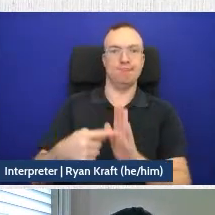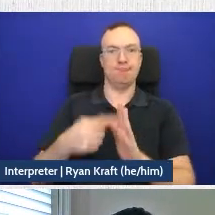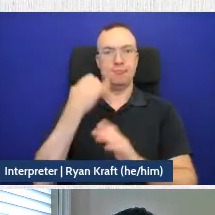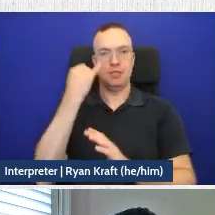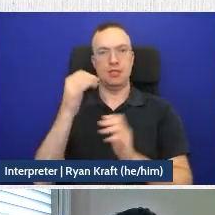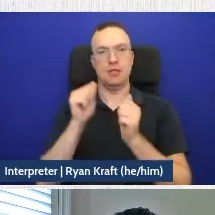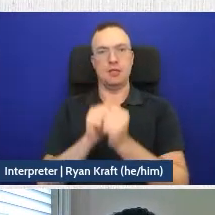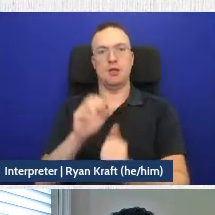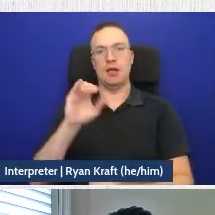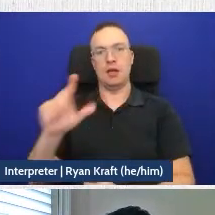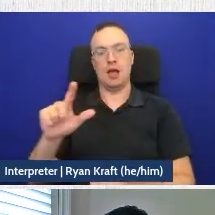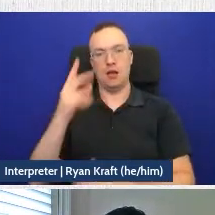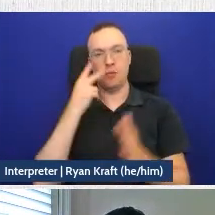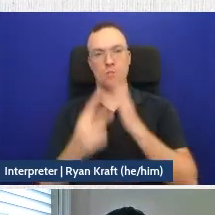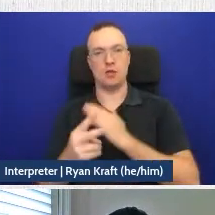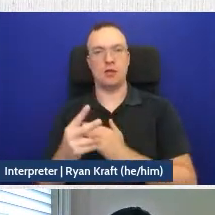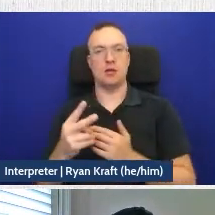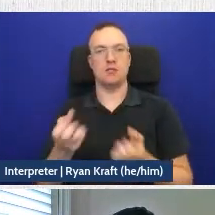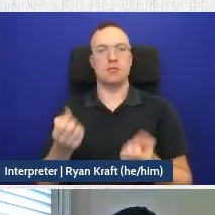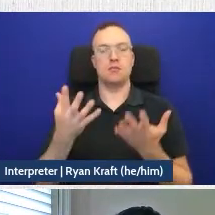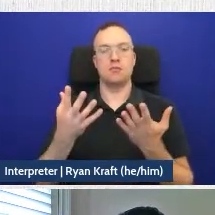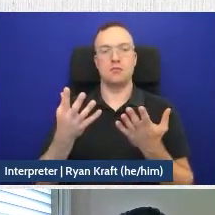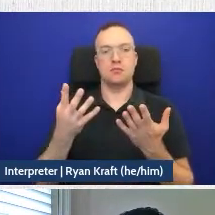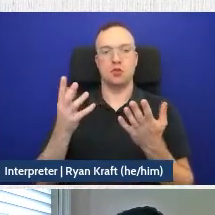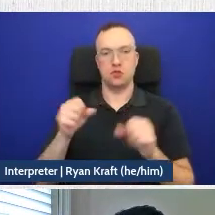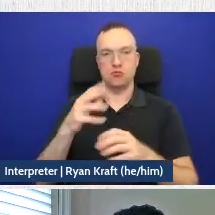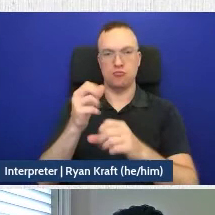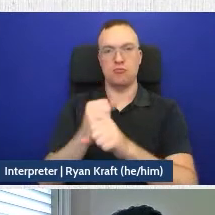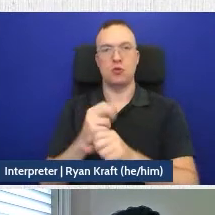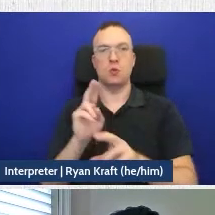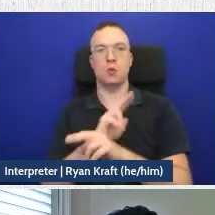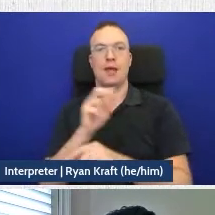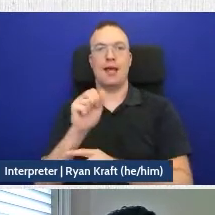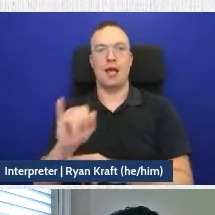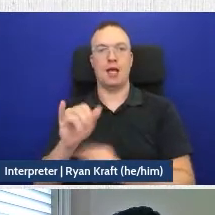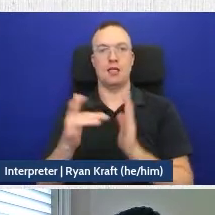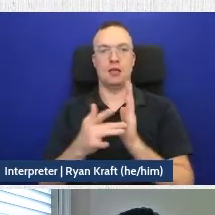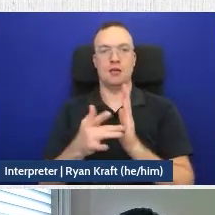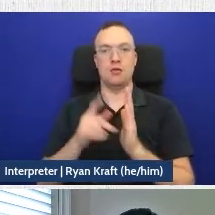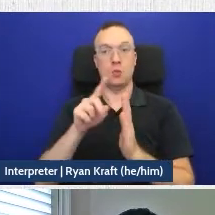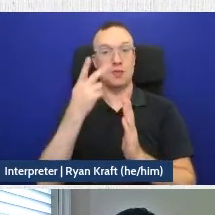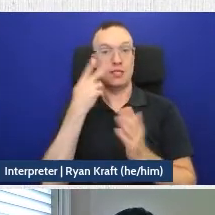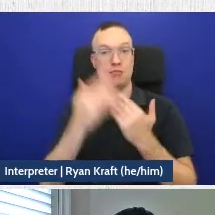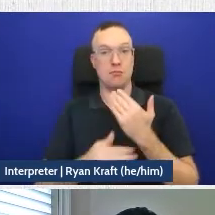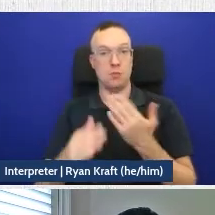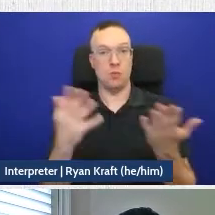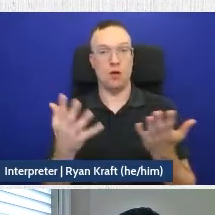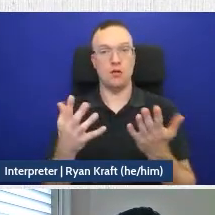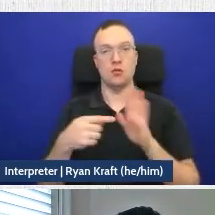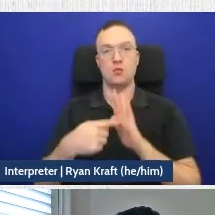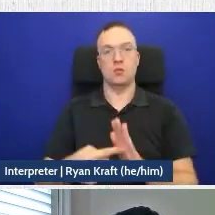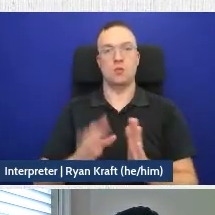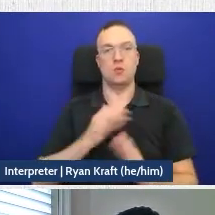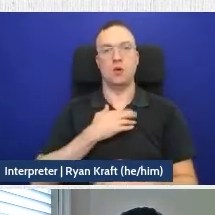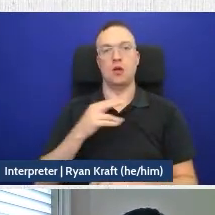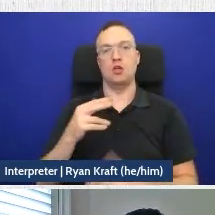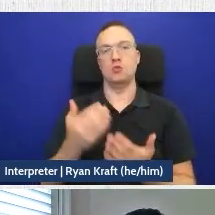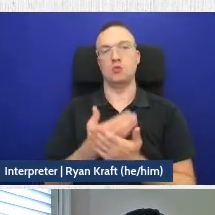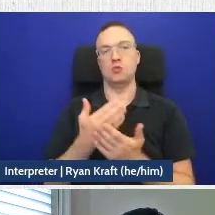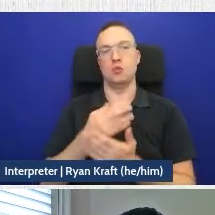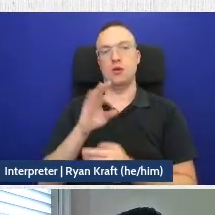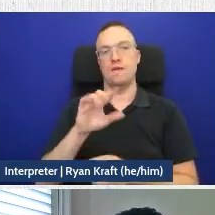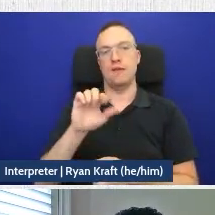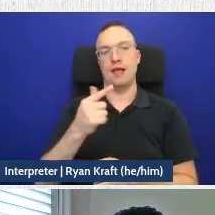predicting the odds of winning your dispute using AI technology. What you will see going forward, however, is indication of our newest flagship tool, which is